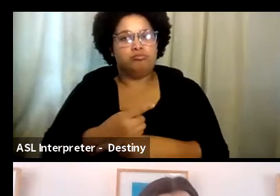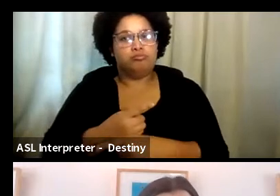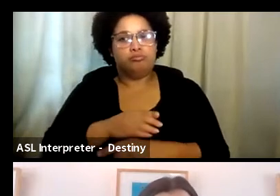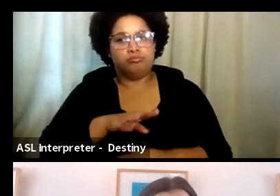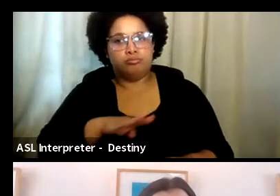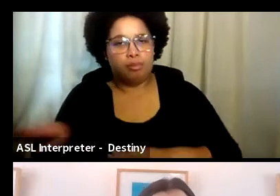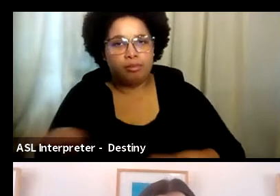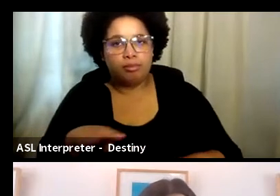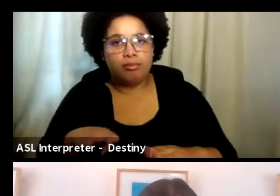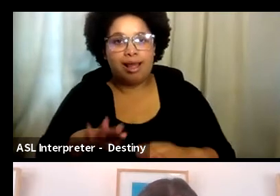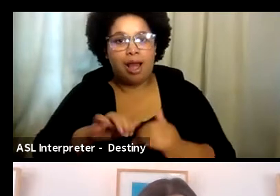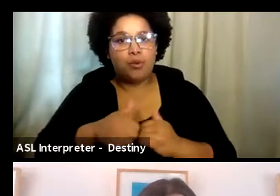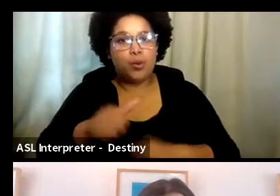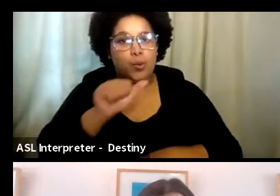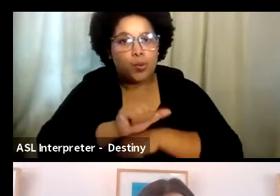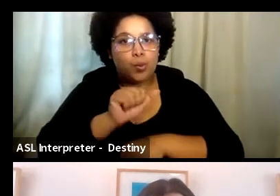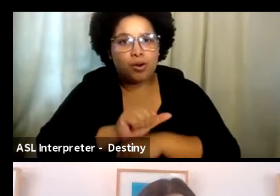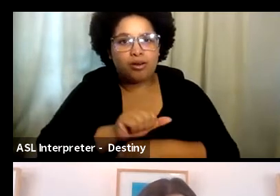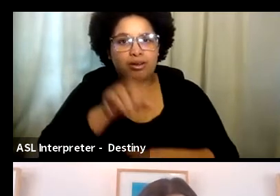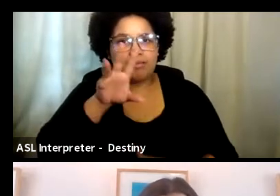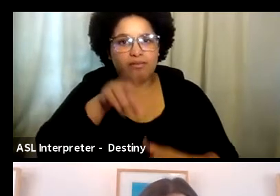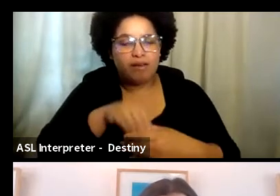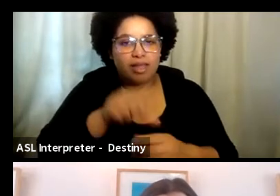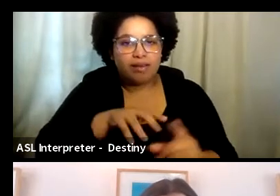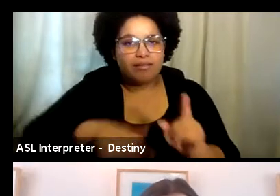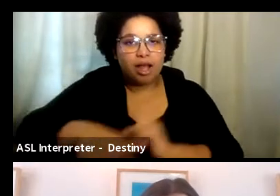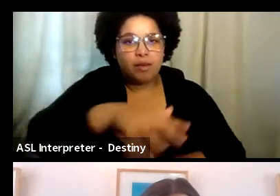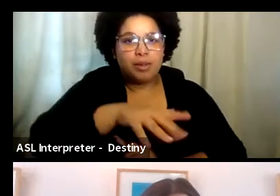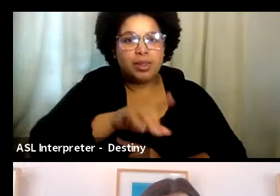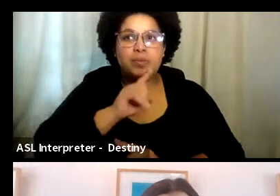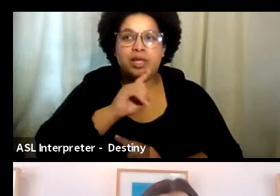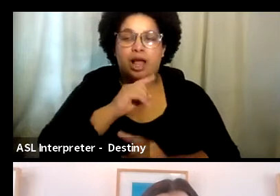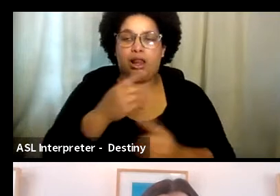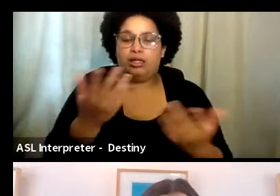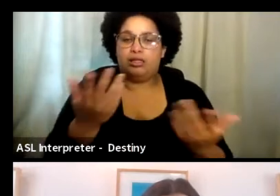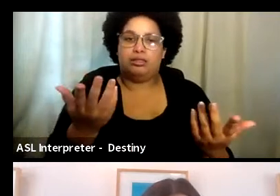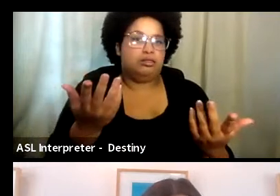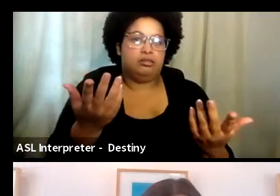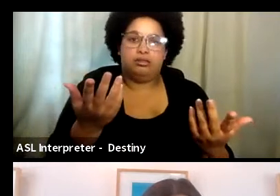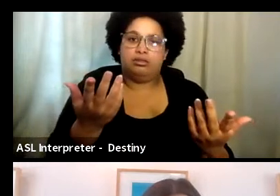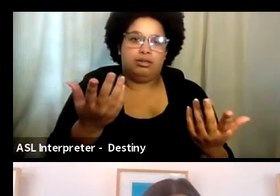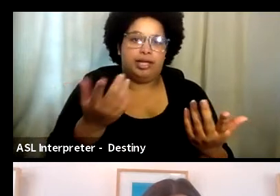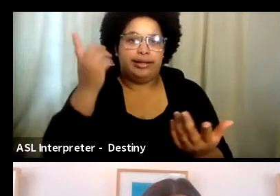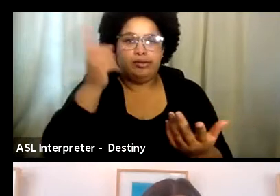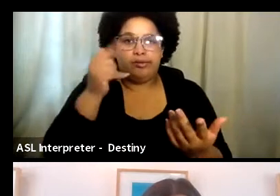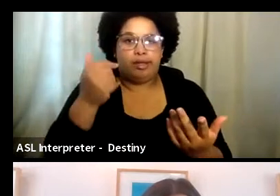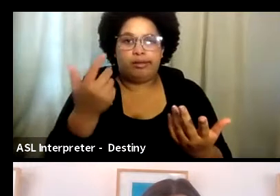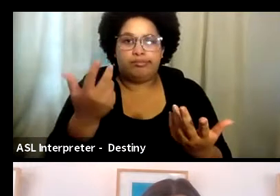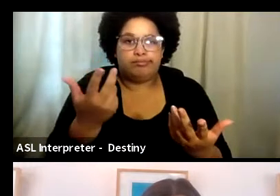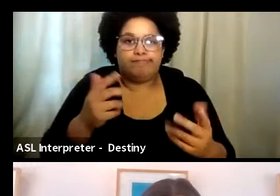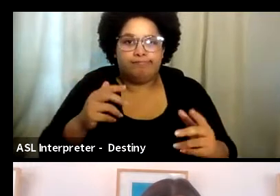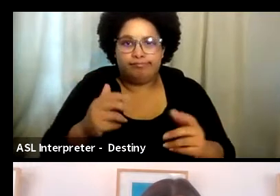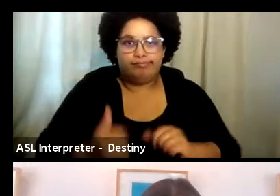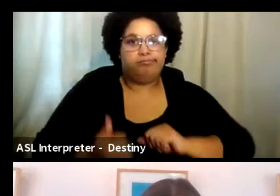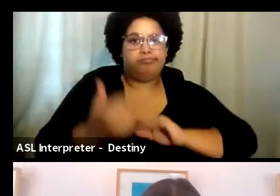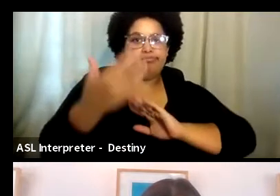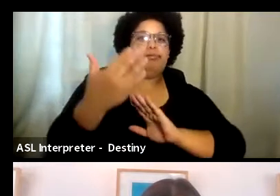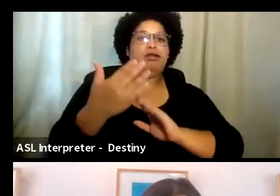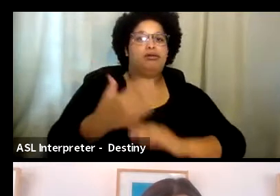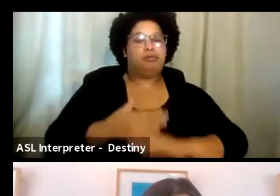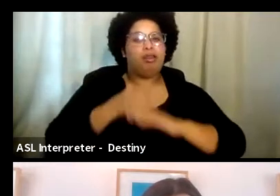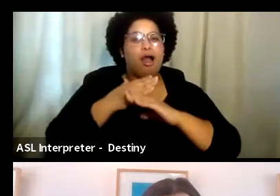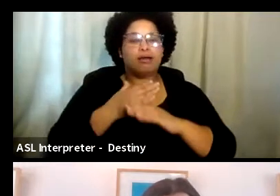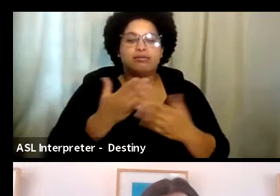within a set, then, uh, you have a real uphill battle. So, um, getting to know this, this community and this